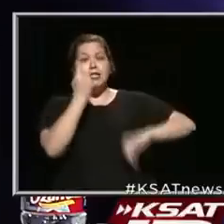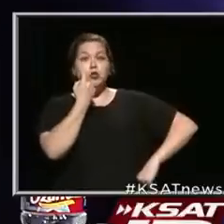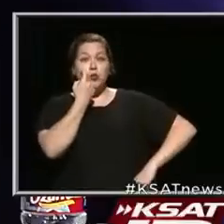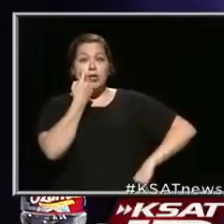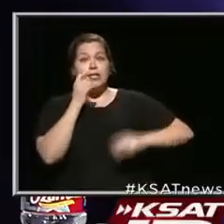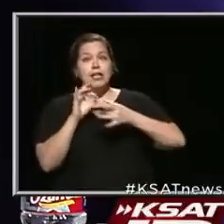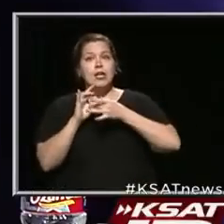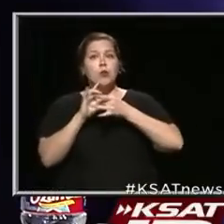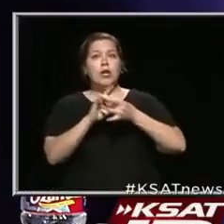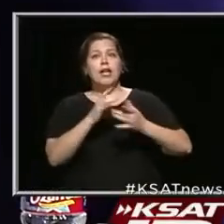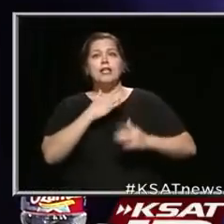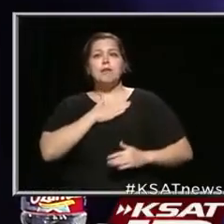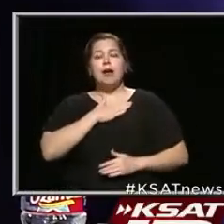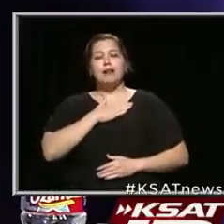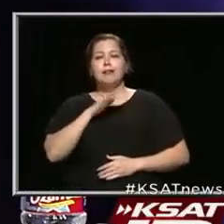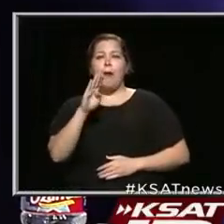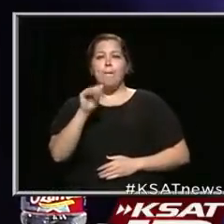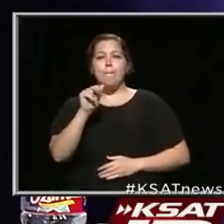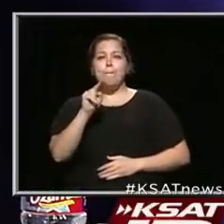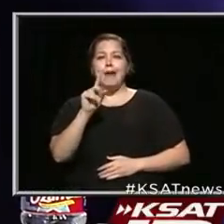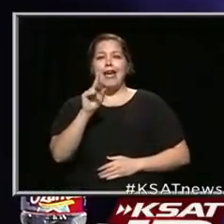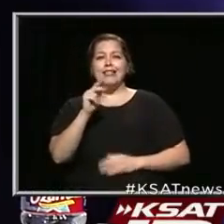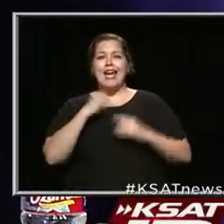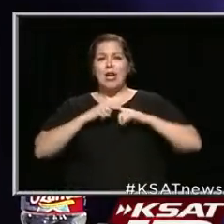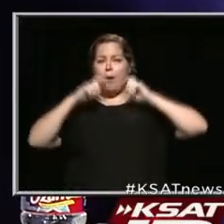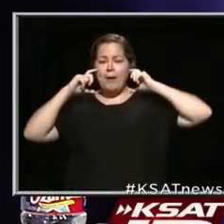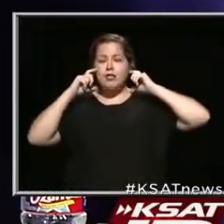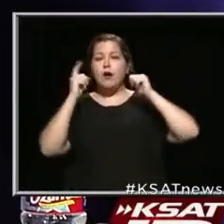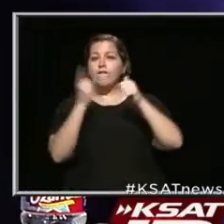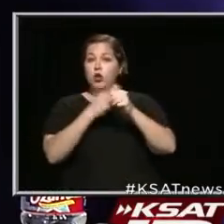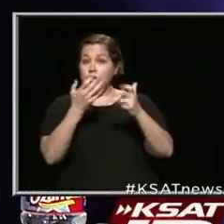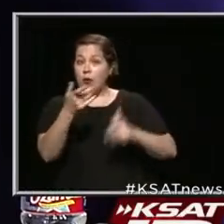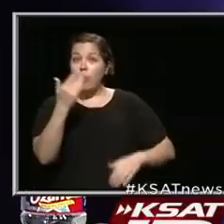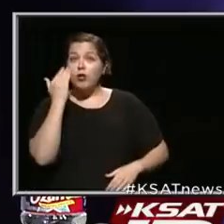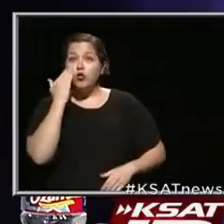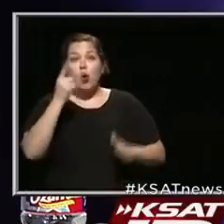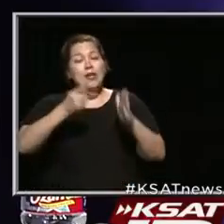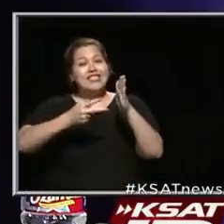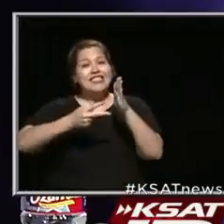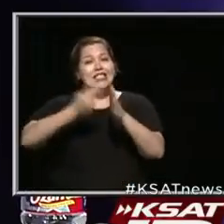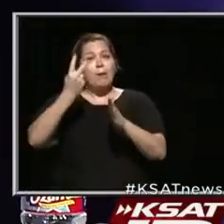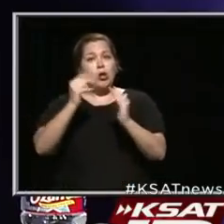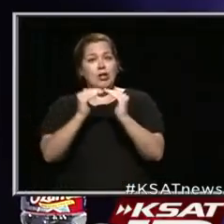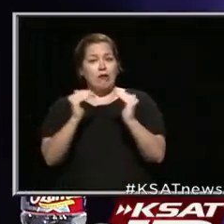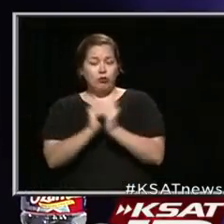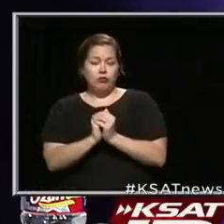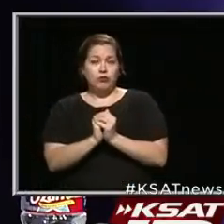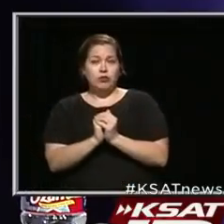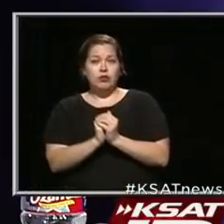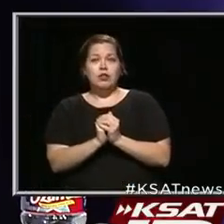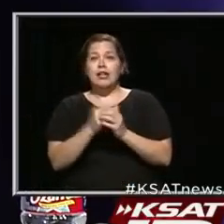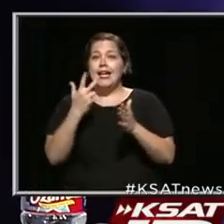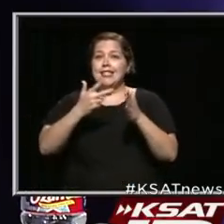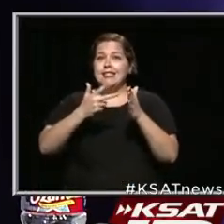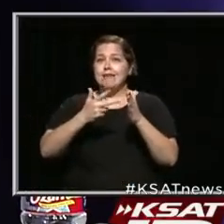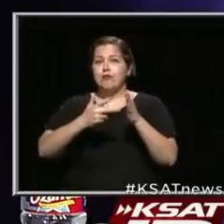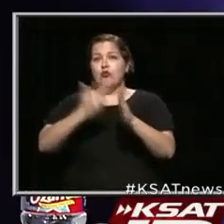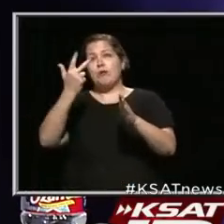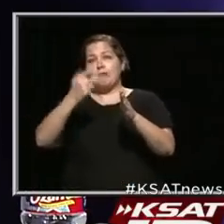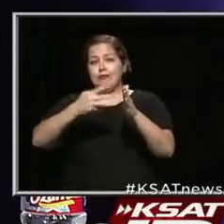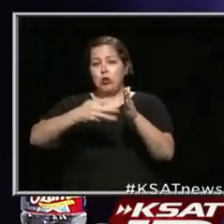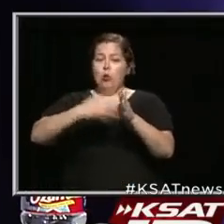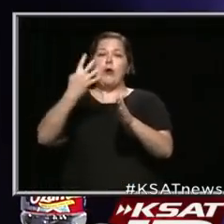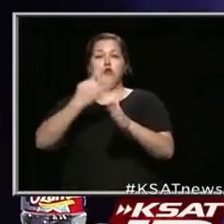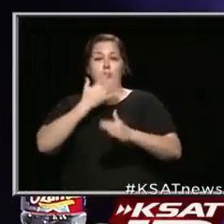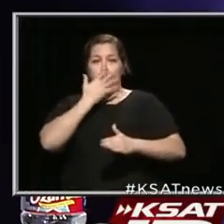on my bandana. Number one, I want you to know it's double. I want you to know it's tripled and quadrupled